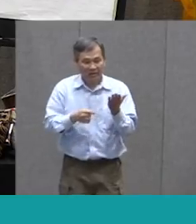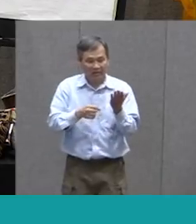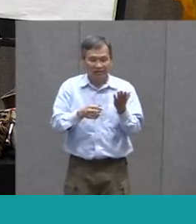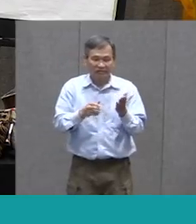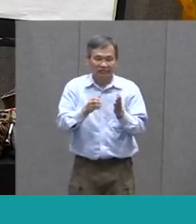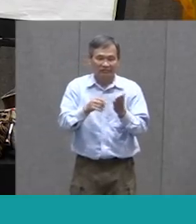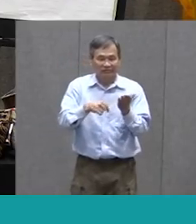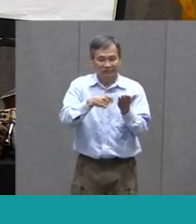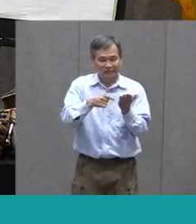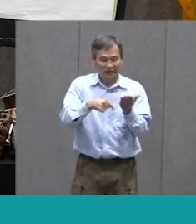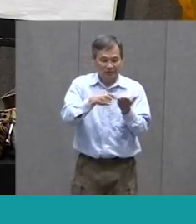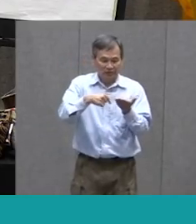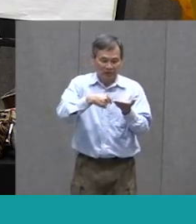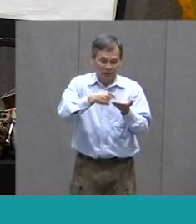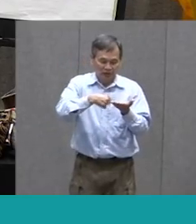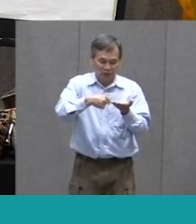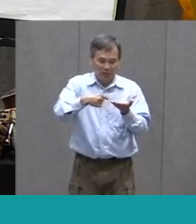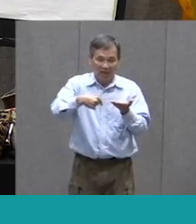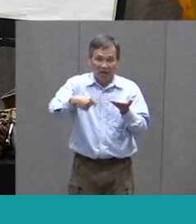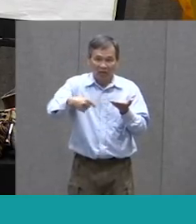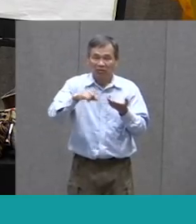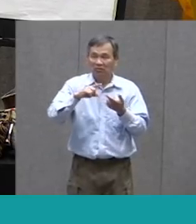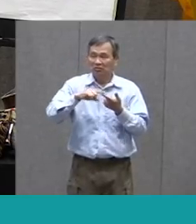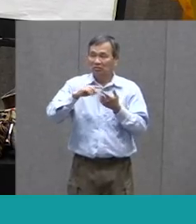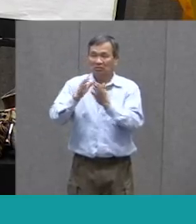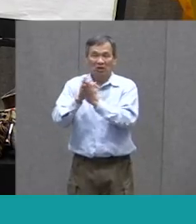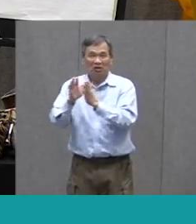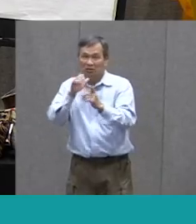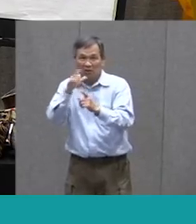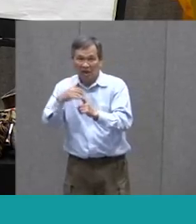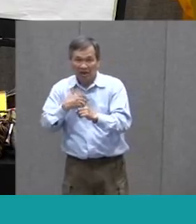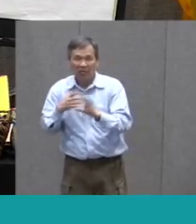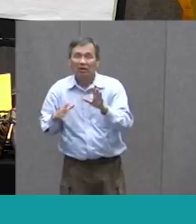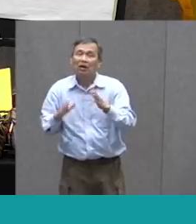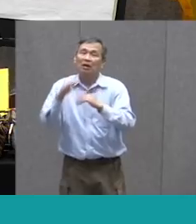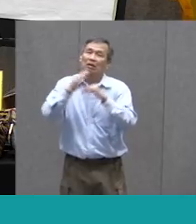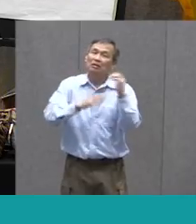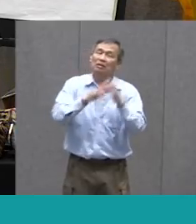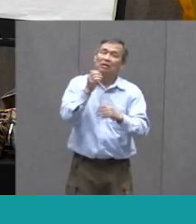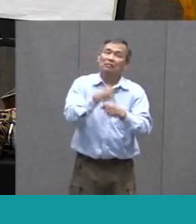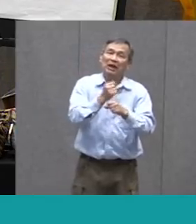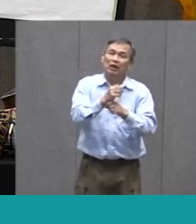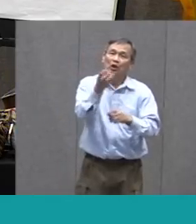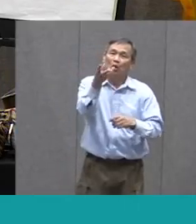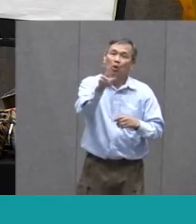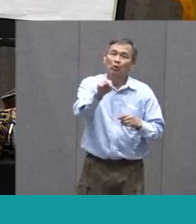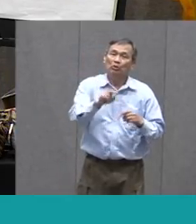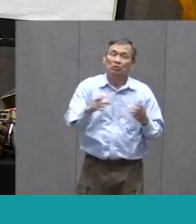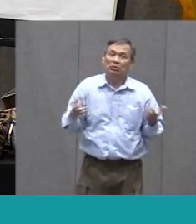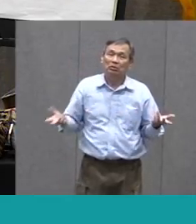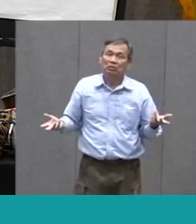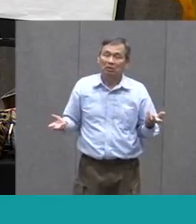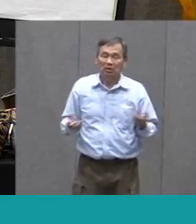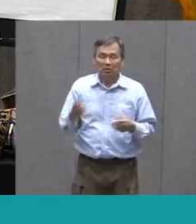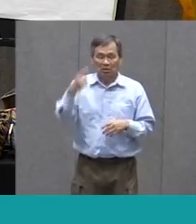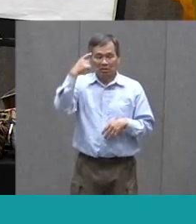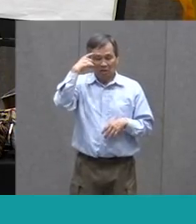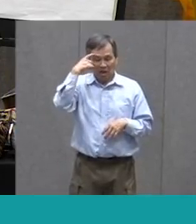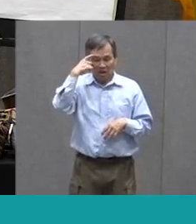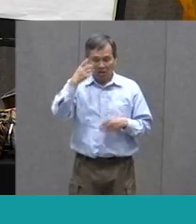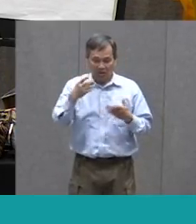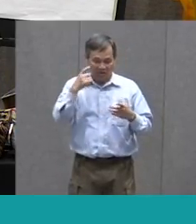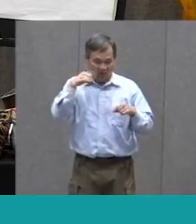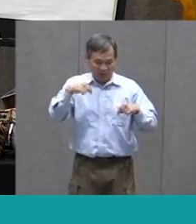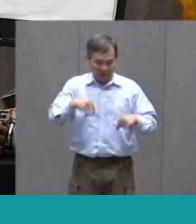Composition Book Or Something Like That You Could Actually Build Your Own And So One Of The Things That I Thought We Might Do